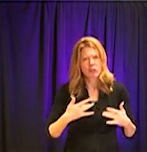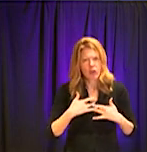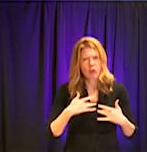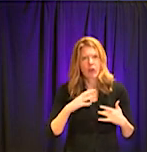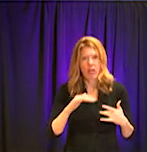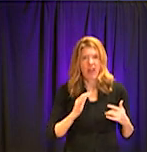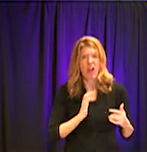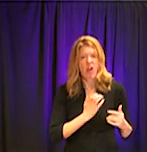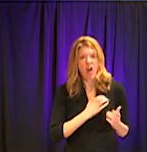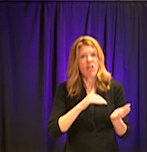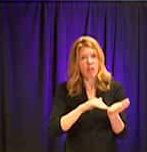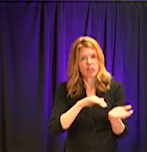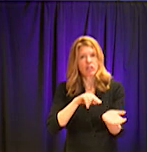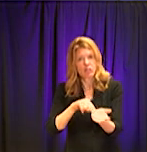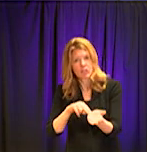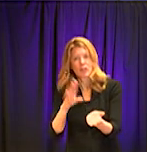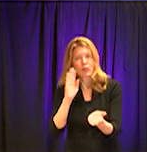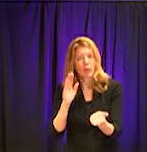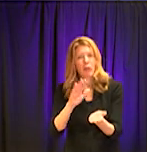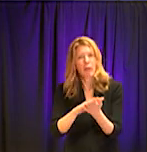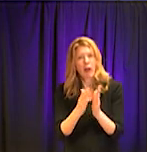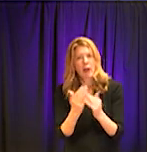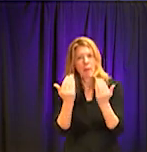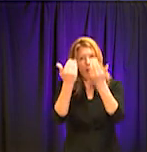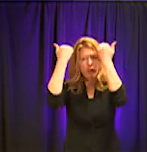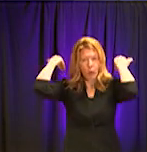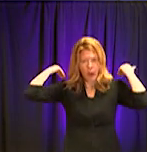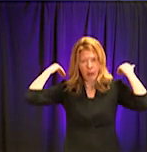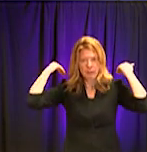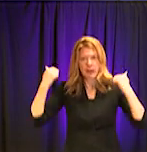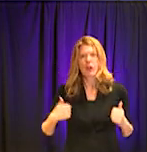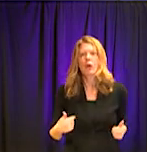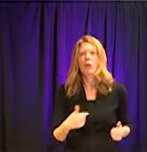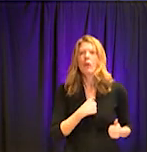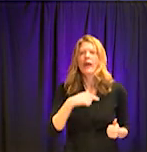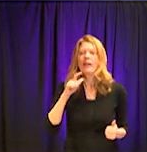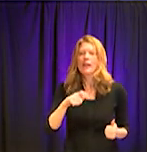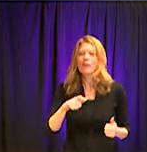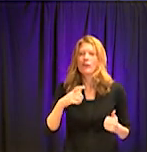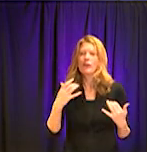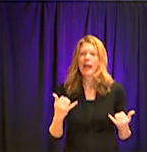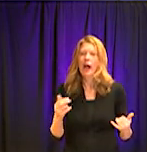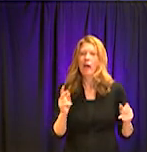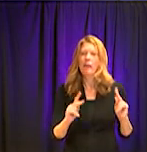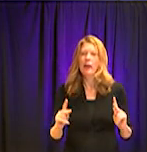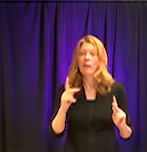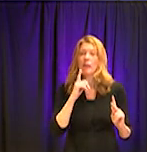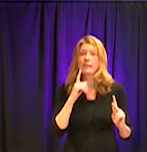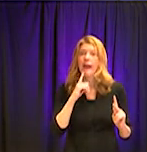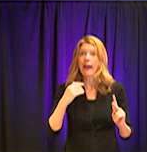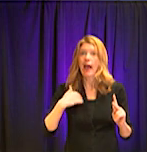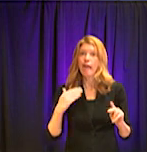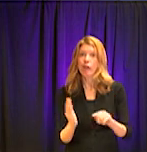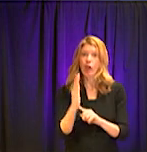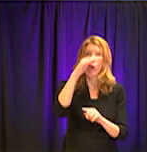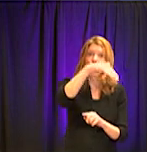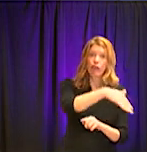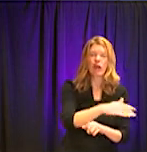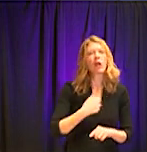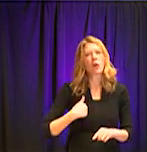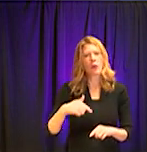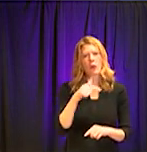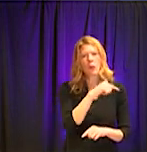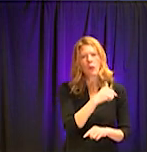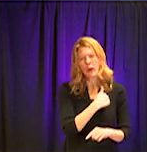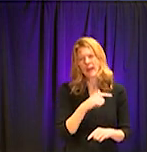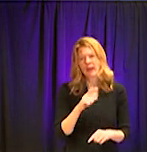what you've, you know, heard us talk about. And, and the vernacular is we've got to flatten the curve. We've got to slow the acceleration of this outbreak so that, yes, people are going